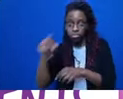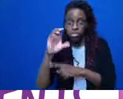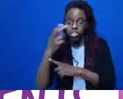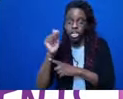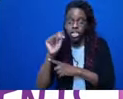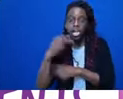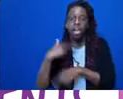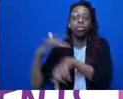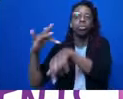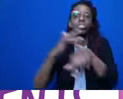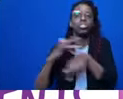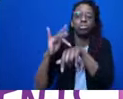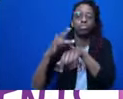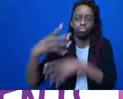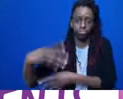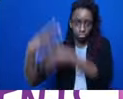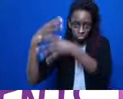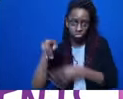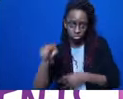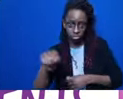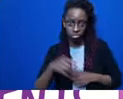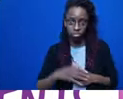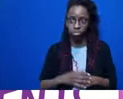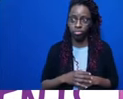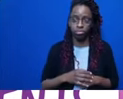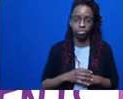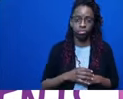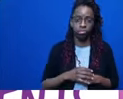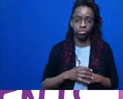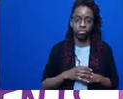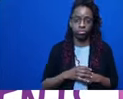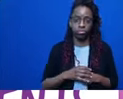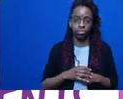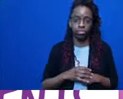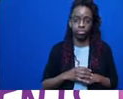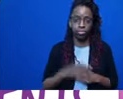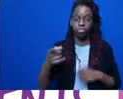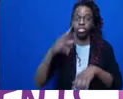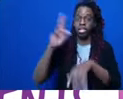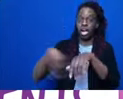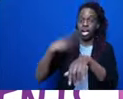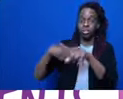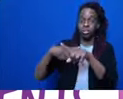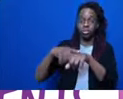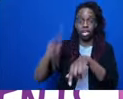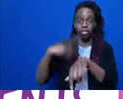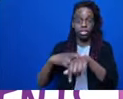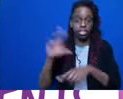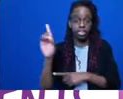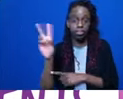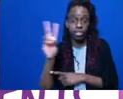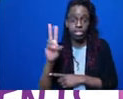National Domestic Violence Hotline that you can use and you can chat them